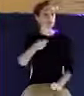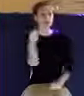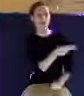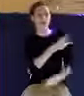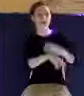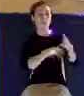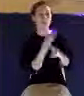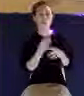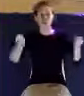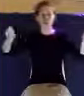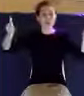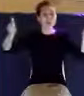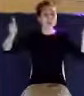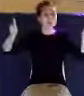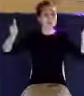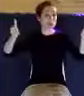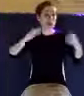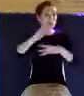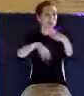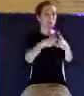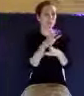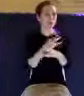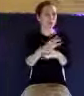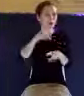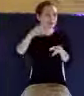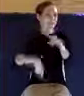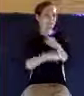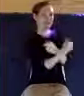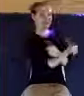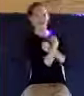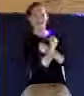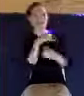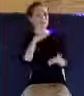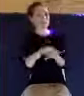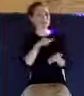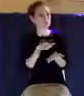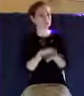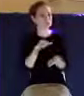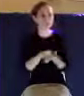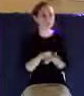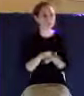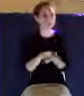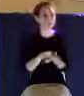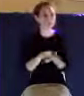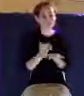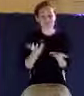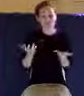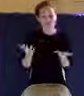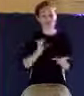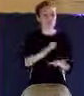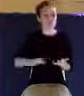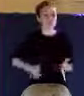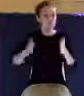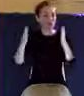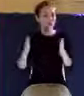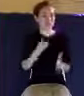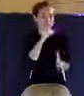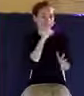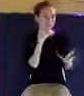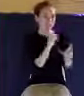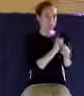no longer has the pull that it had before. The things of the world are no longer alluring to a child of God.